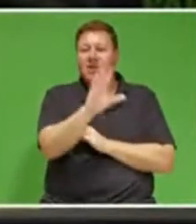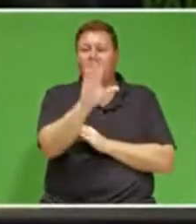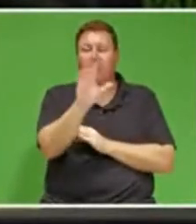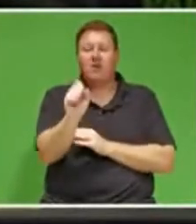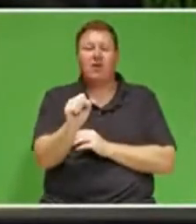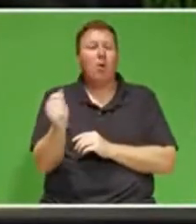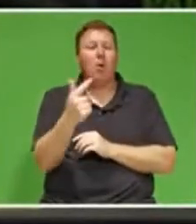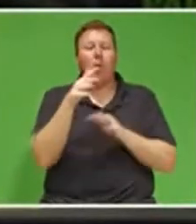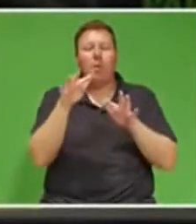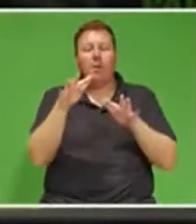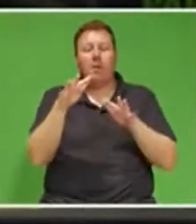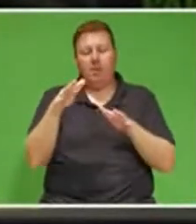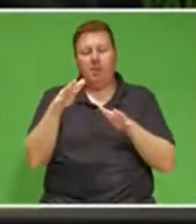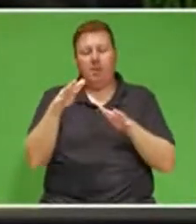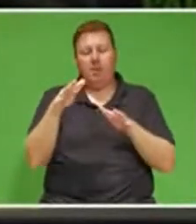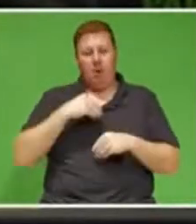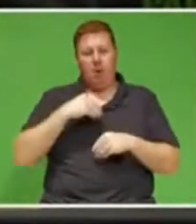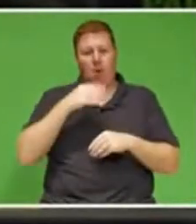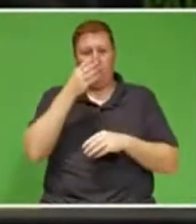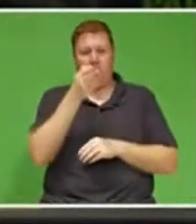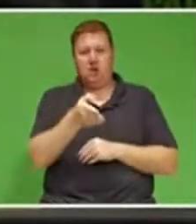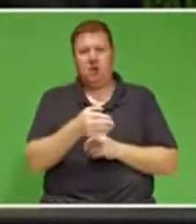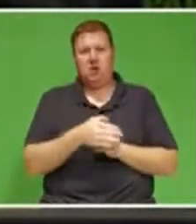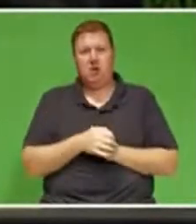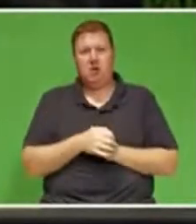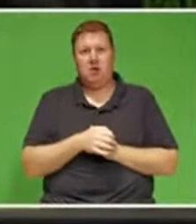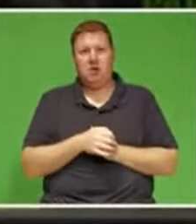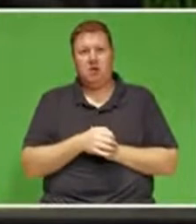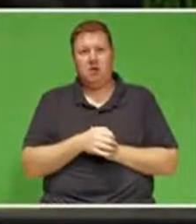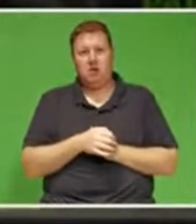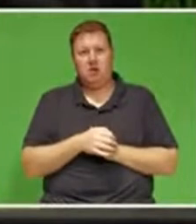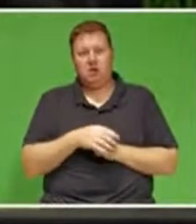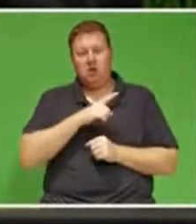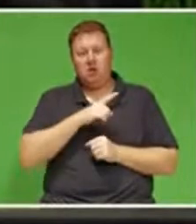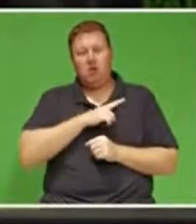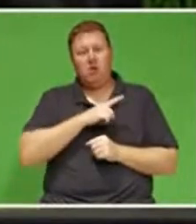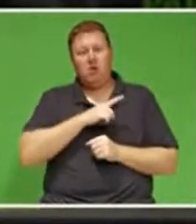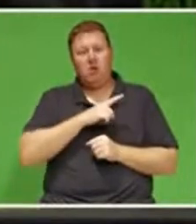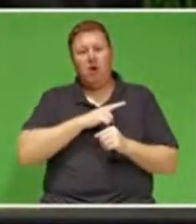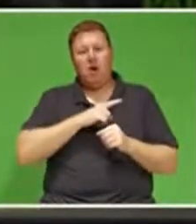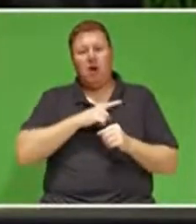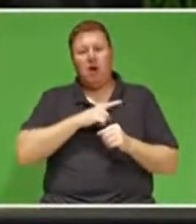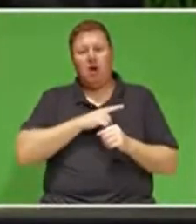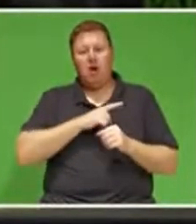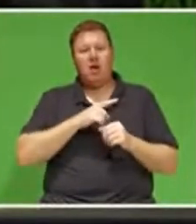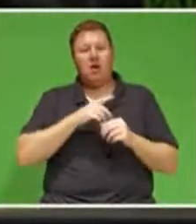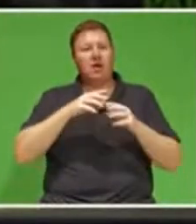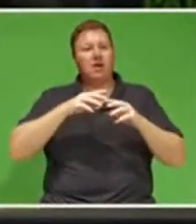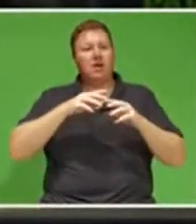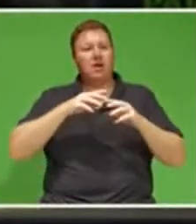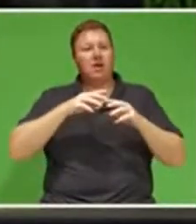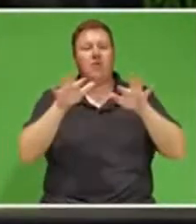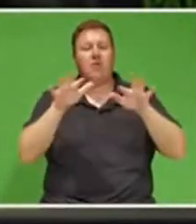in it, for though we are a diverse people, we are one nation.